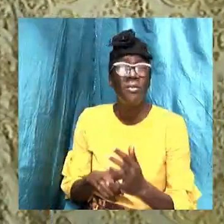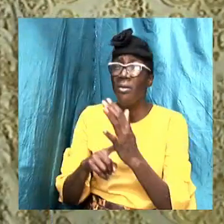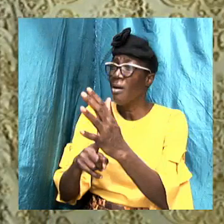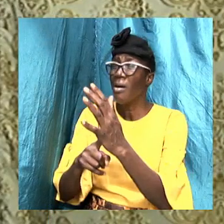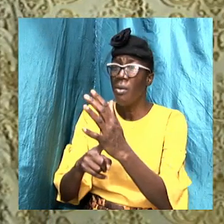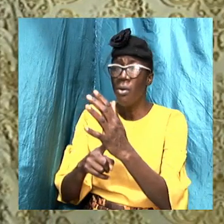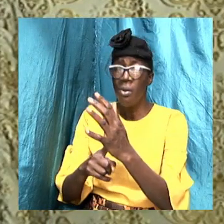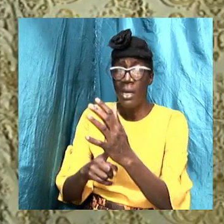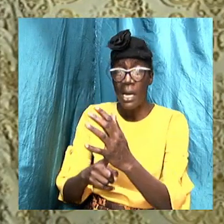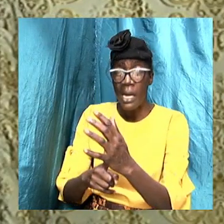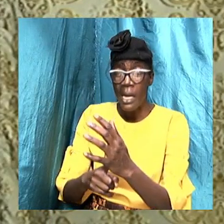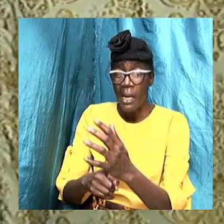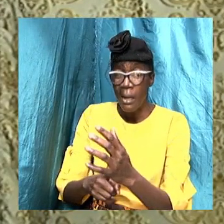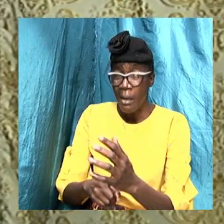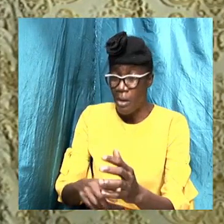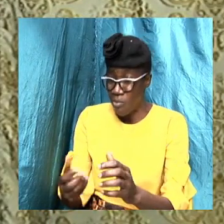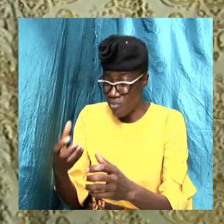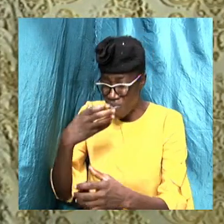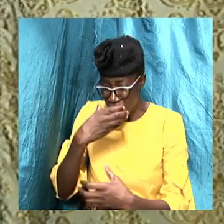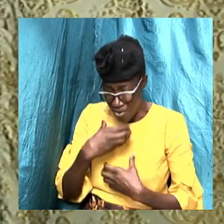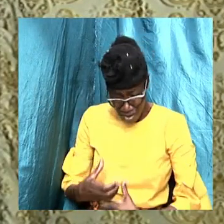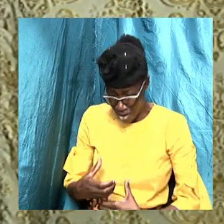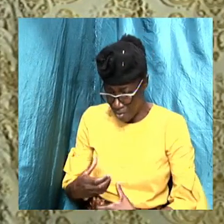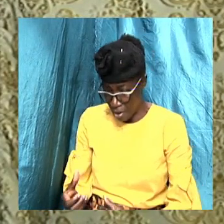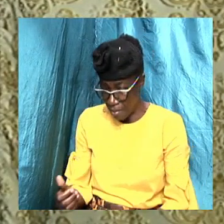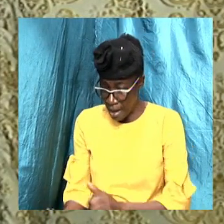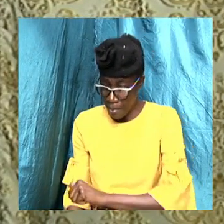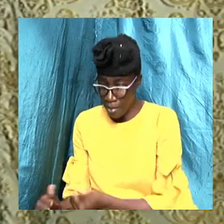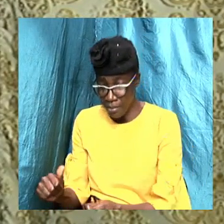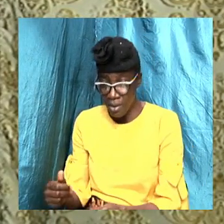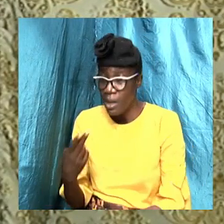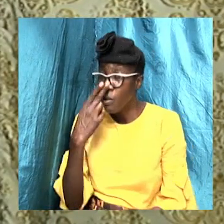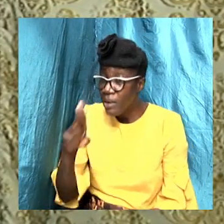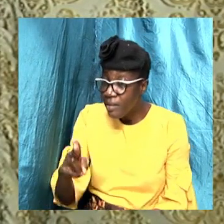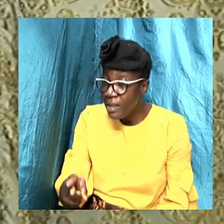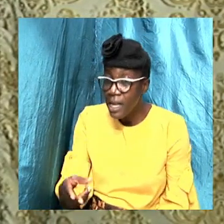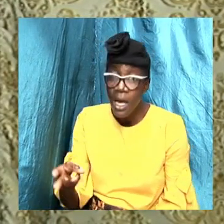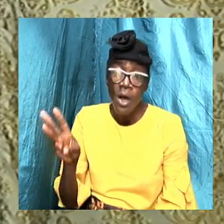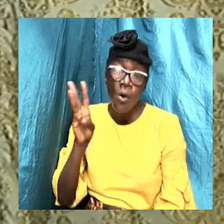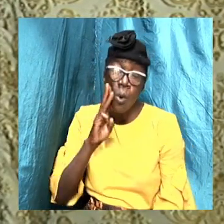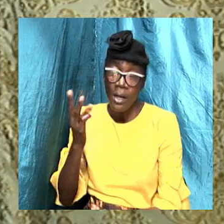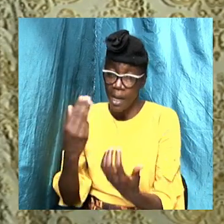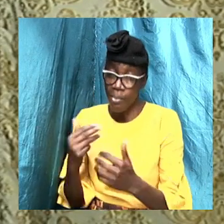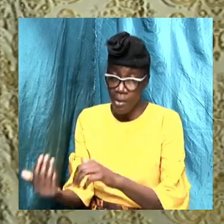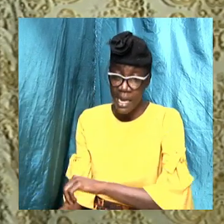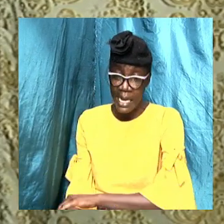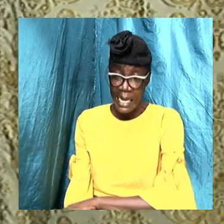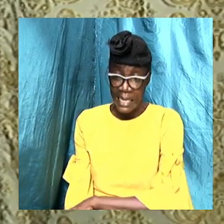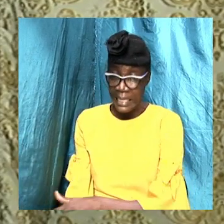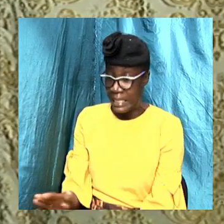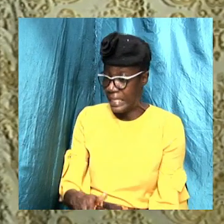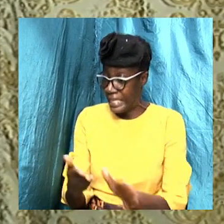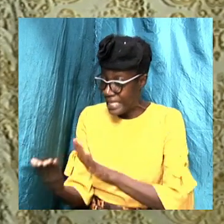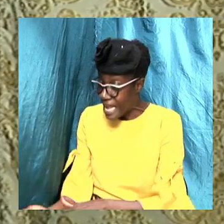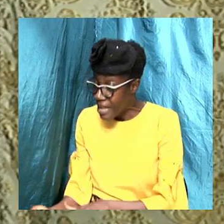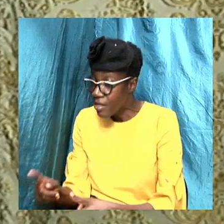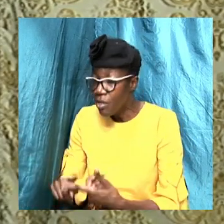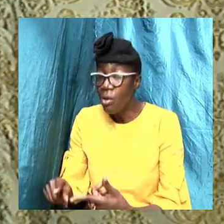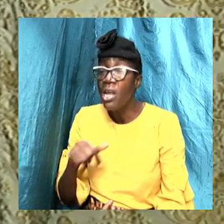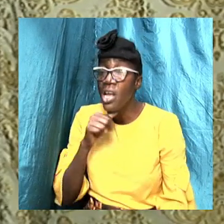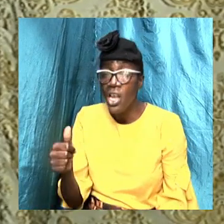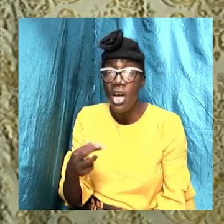Once again, we see water brings forth death to the unrighteous, those who tried to